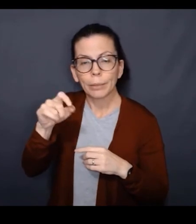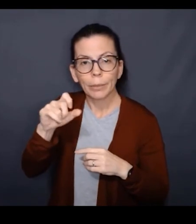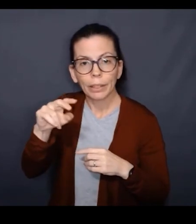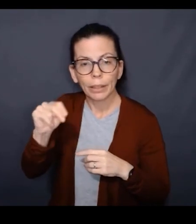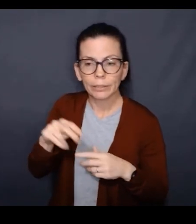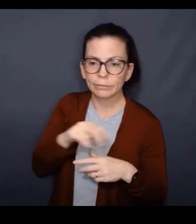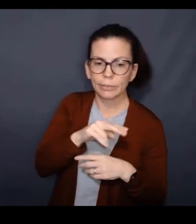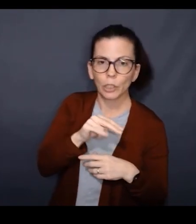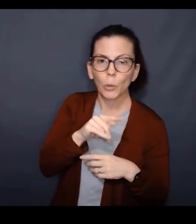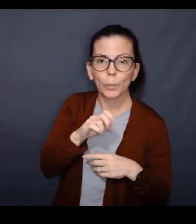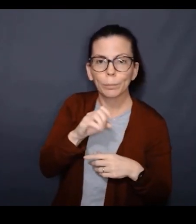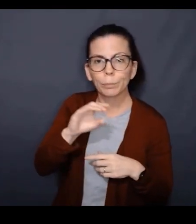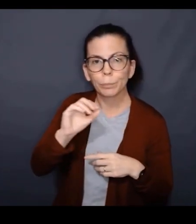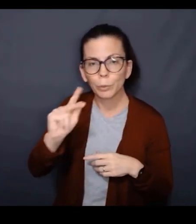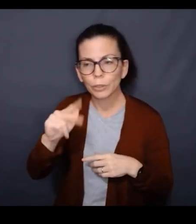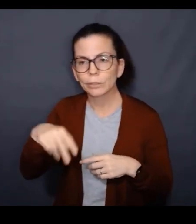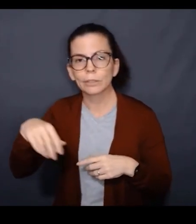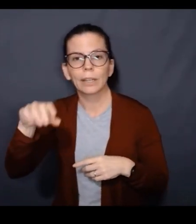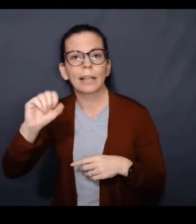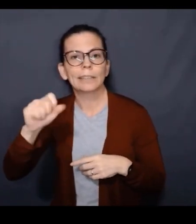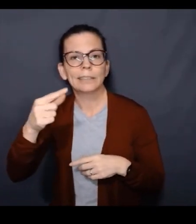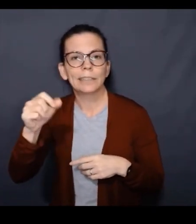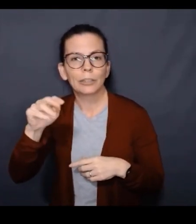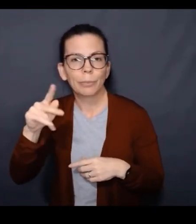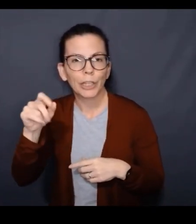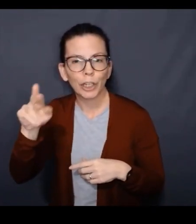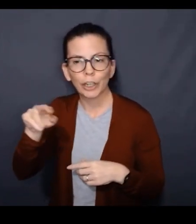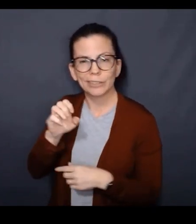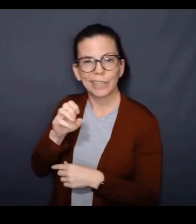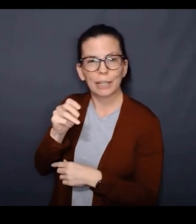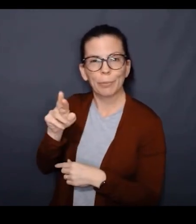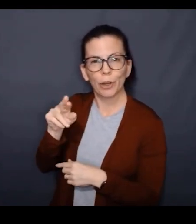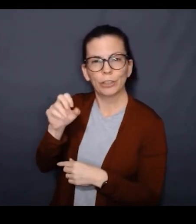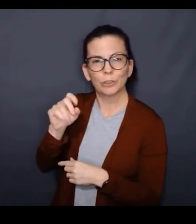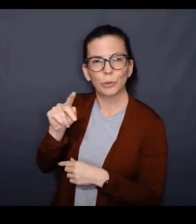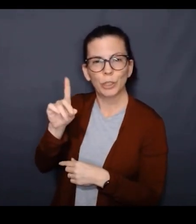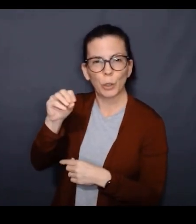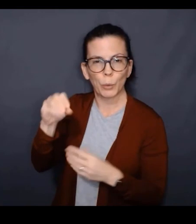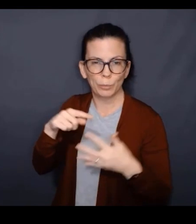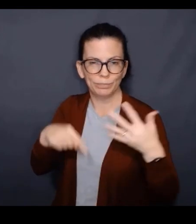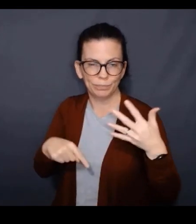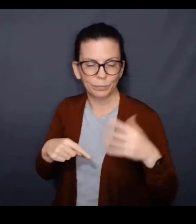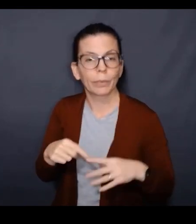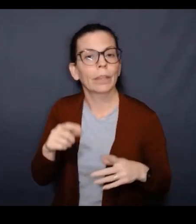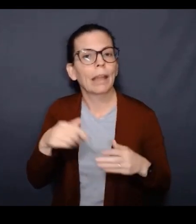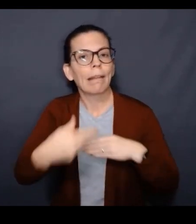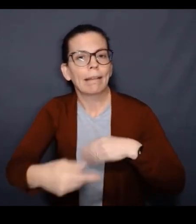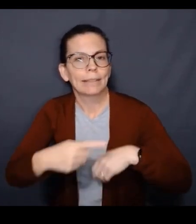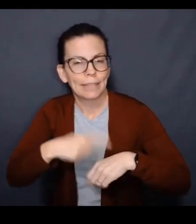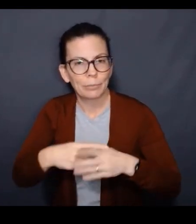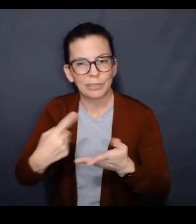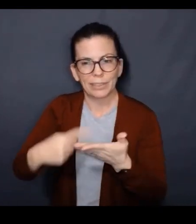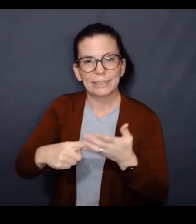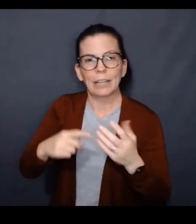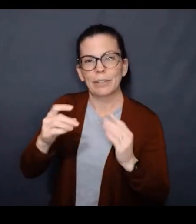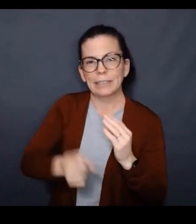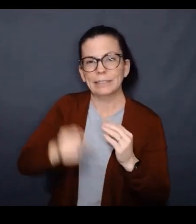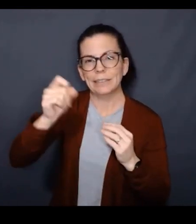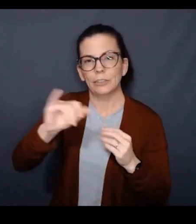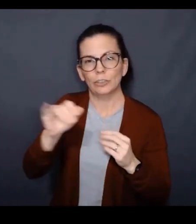for teams, scheduled data pipelines, or interactive workloads like notebooks, SQL editors, SageMaker Studio, and EMR Studio.